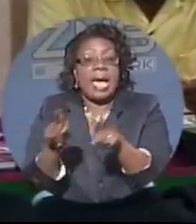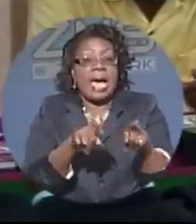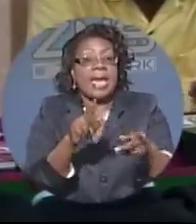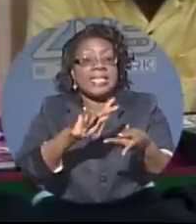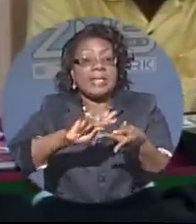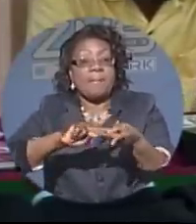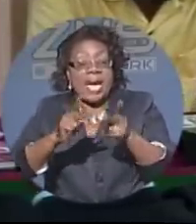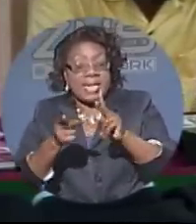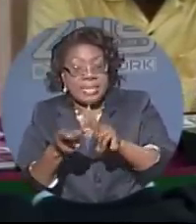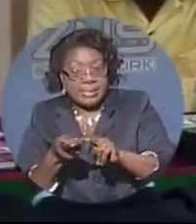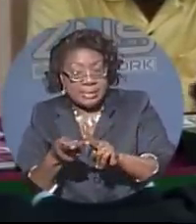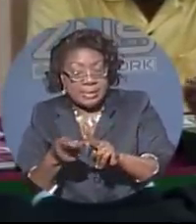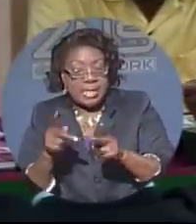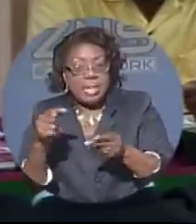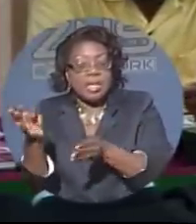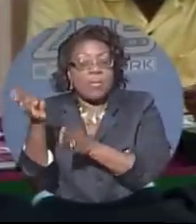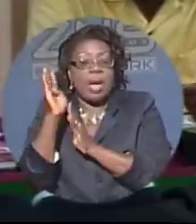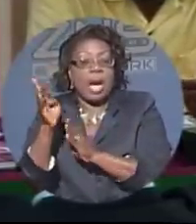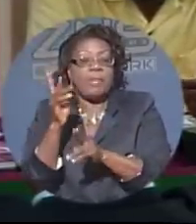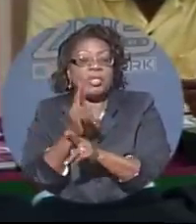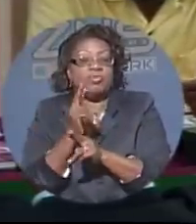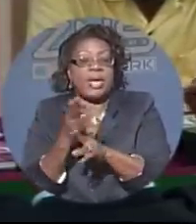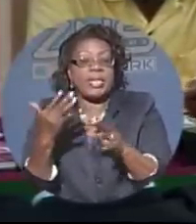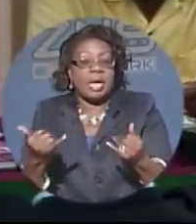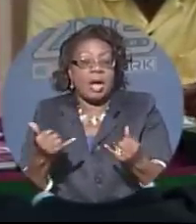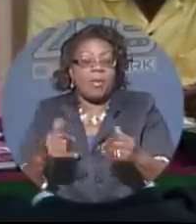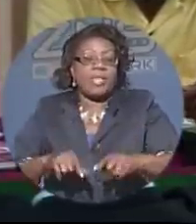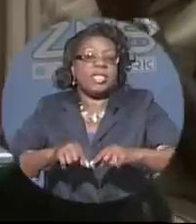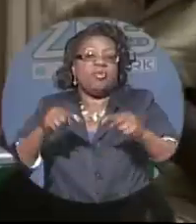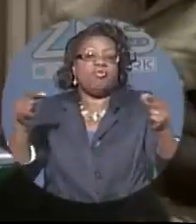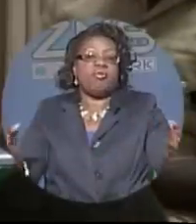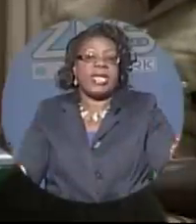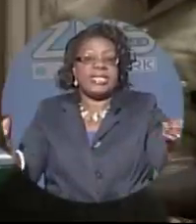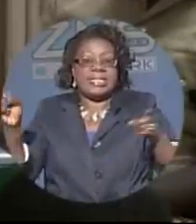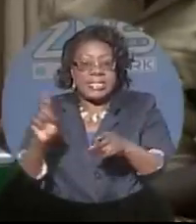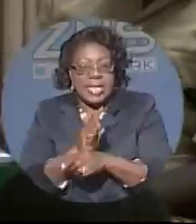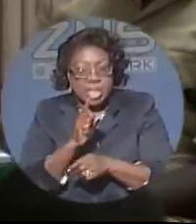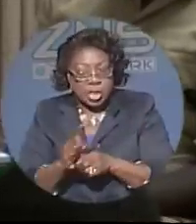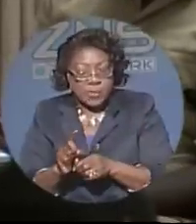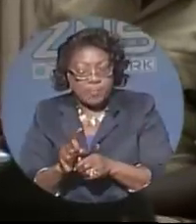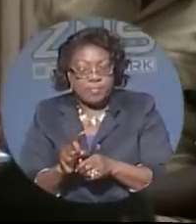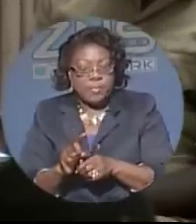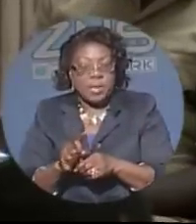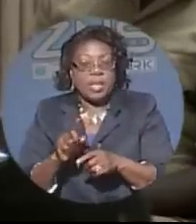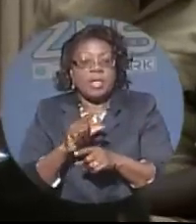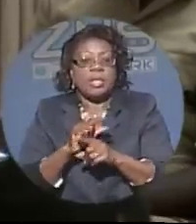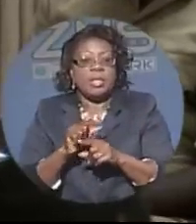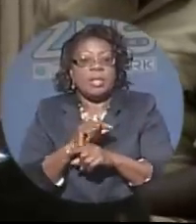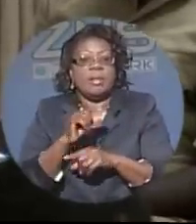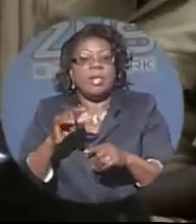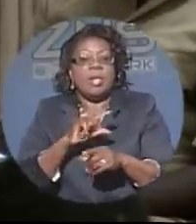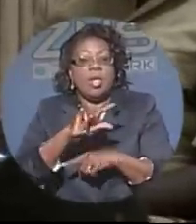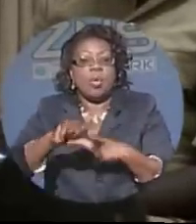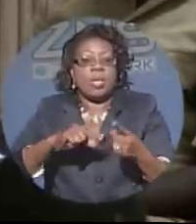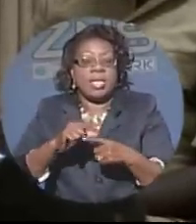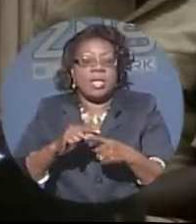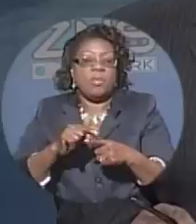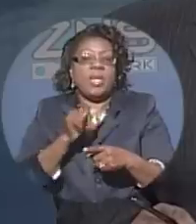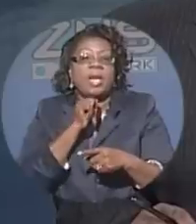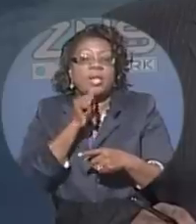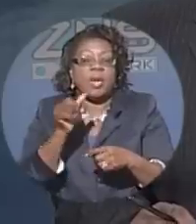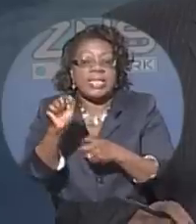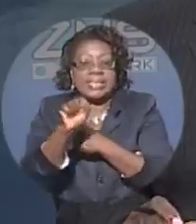now is in great danger, not only internationally as a reputation, but also locally in our sense of safety.